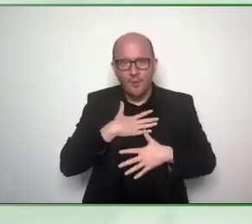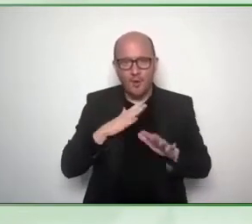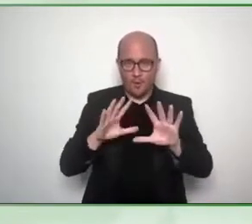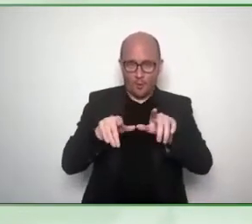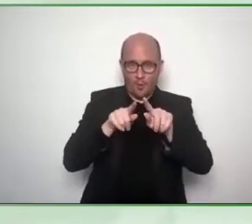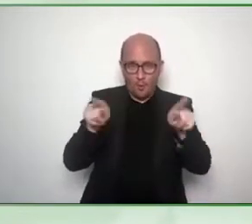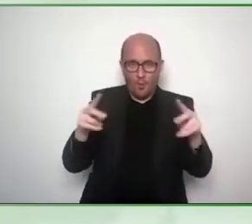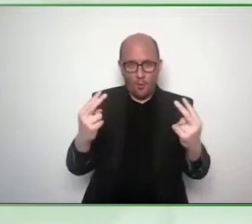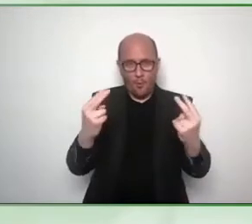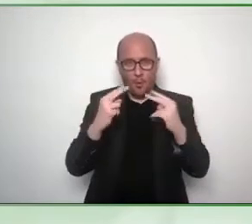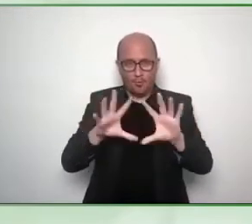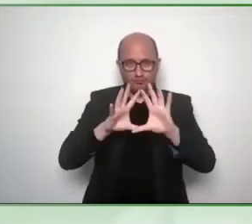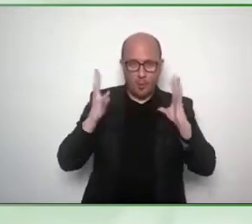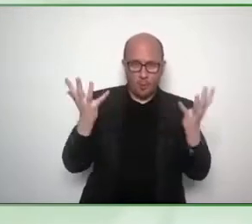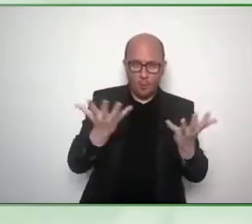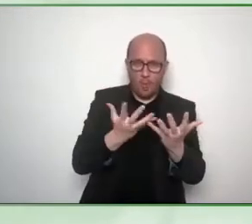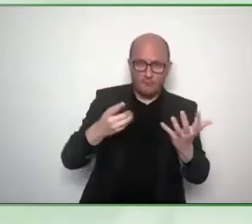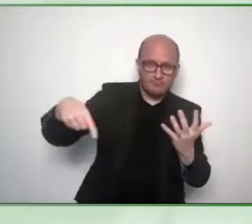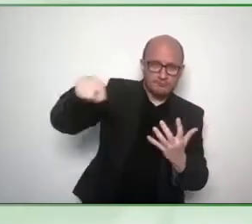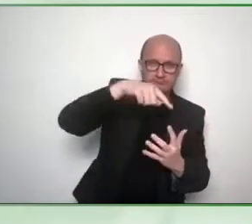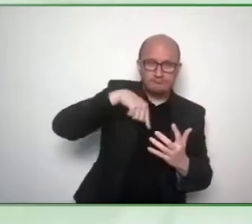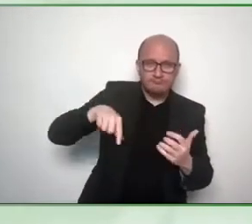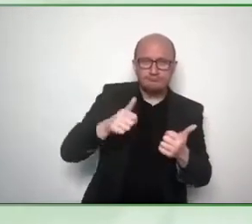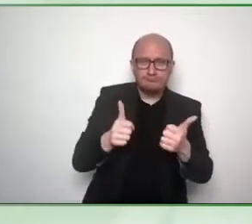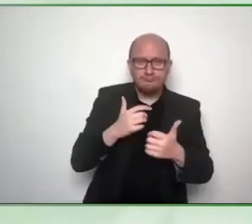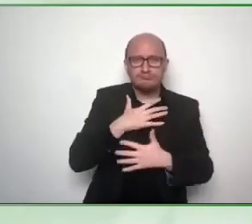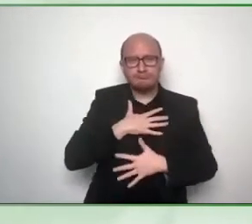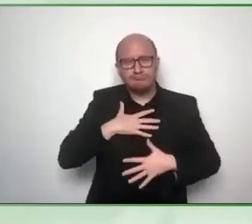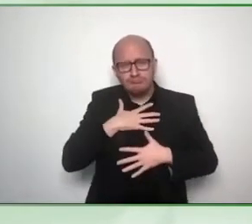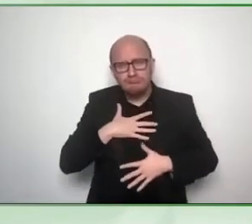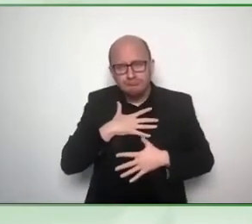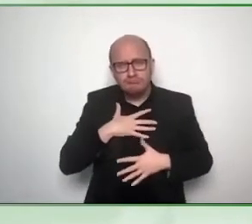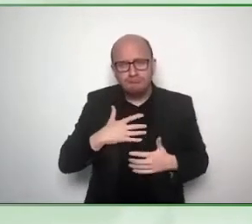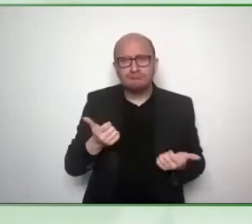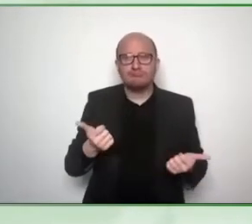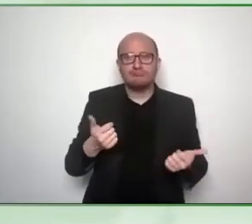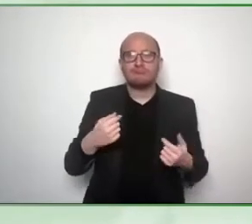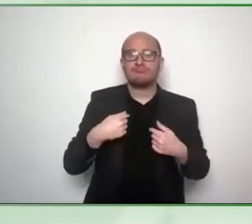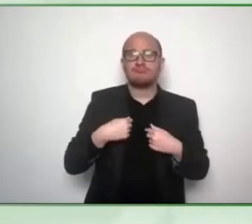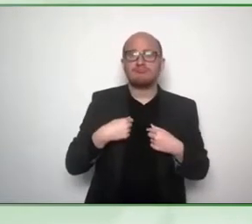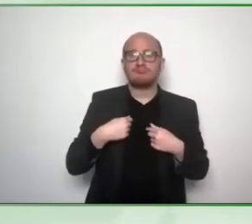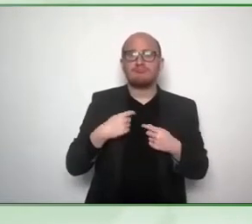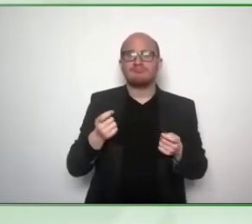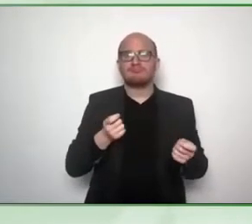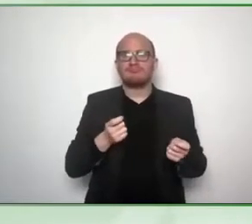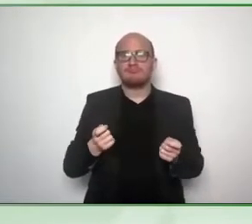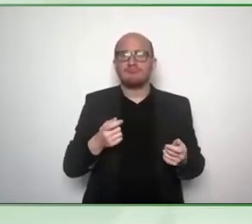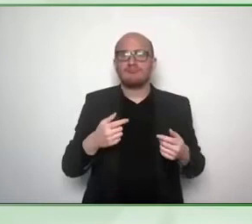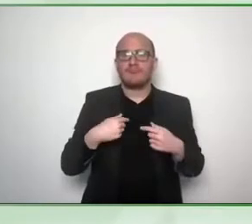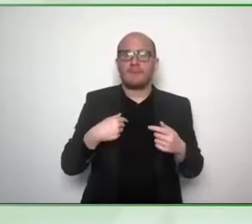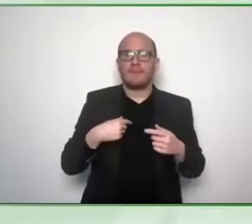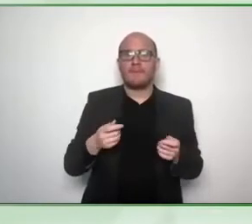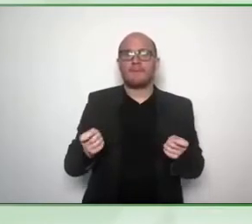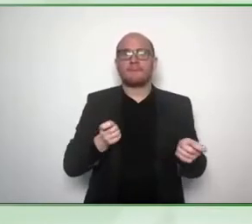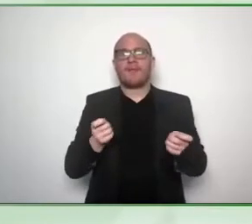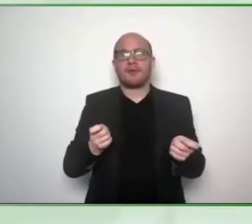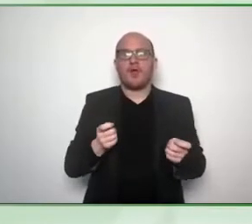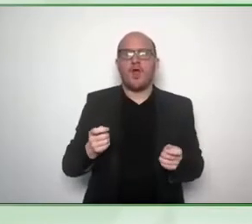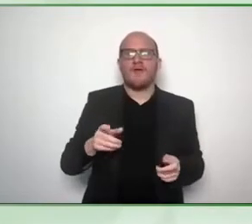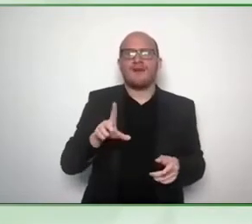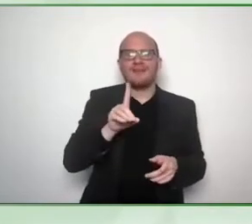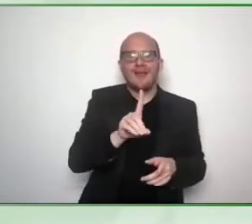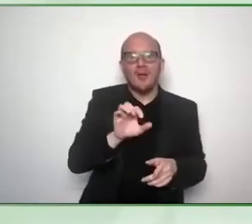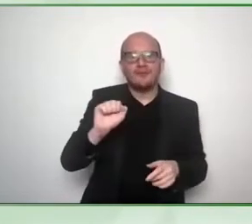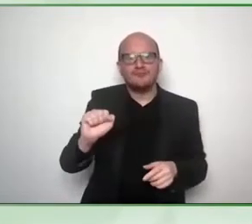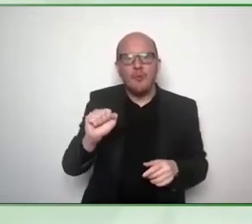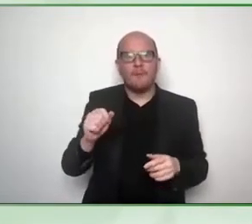my name is Emanuela Zaimi I am the founder and the managing director of Down syndrome Albania foundation in this conference I have been